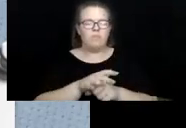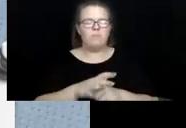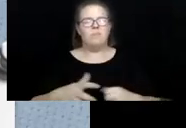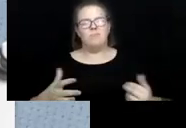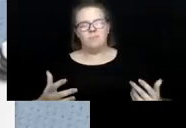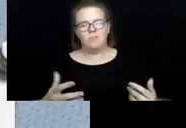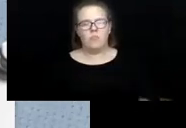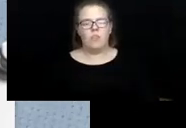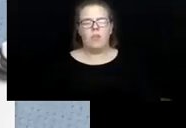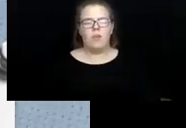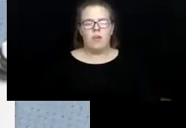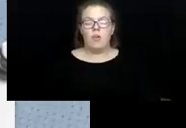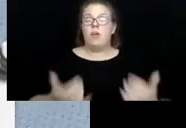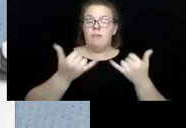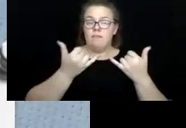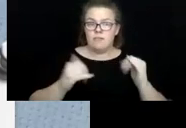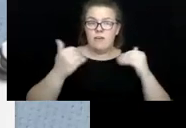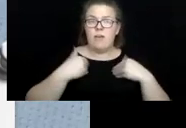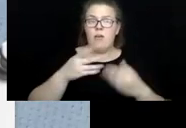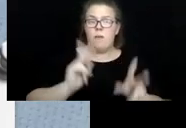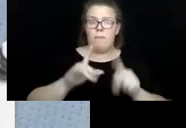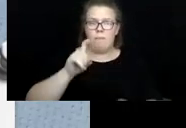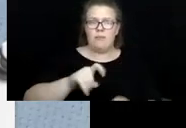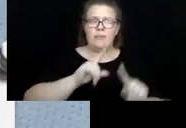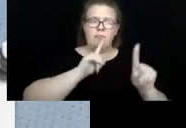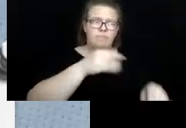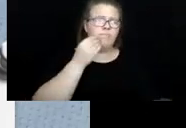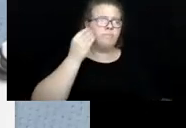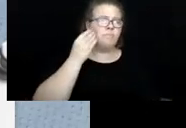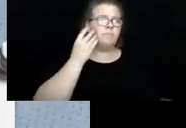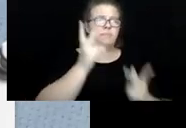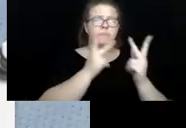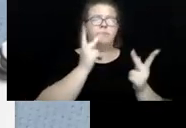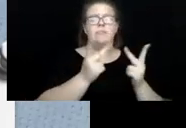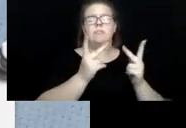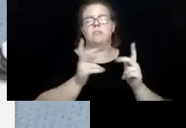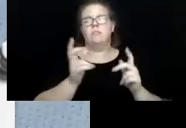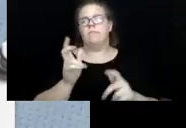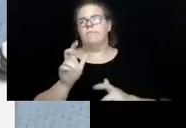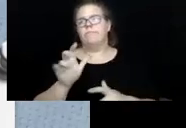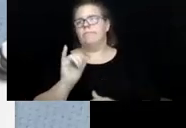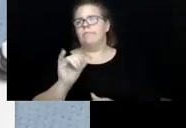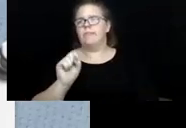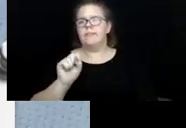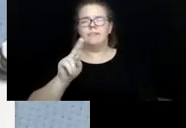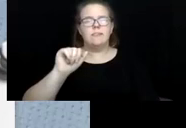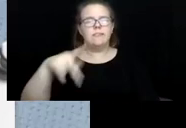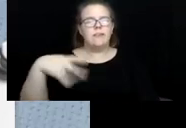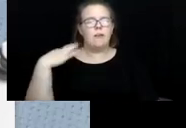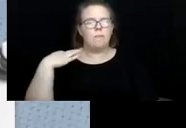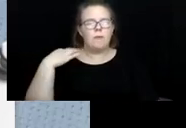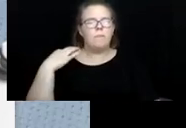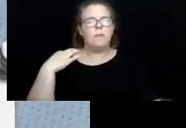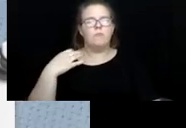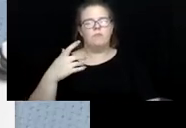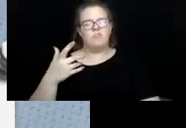we, we still have people that, that need home visits for other things like, um, NAP applications and so on. We're